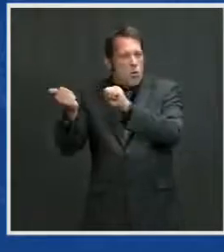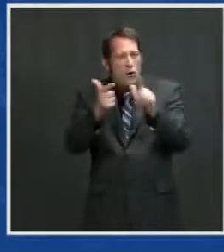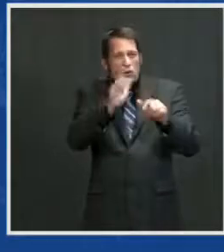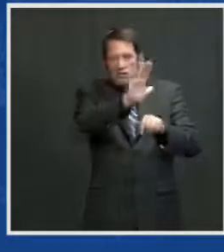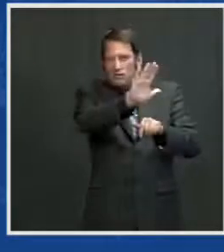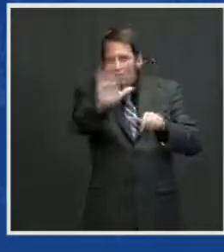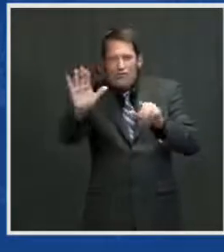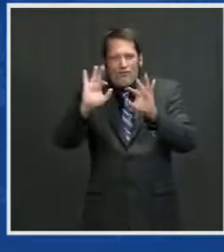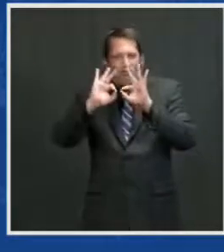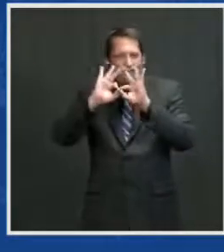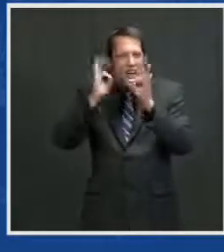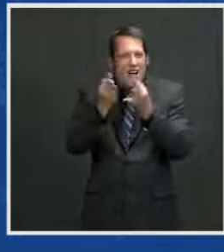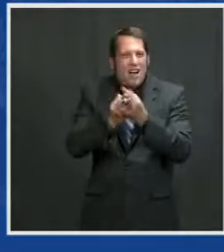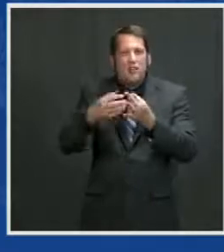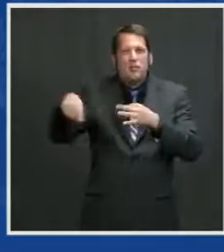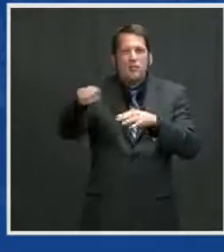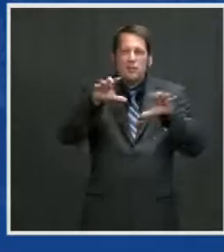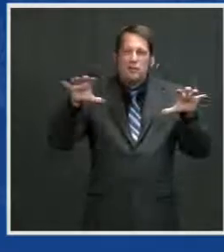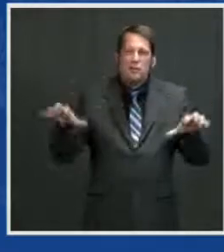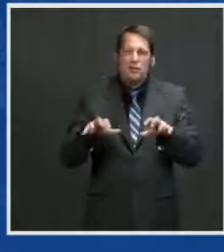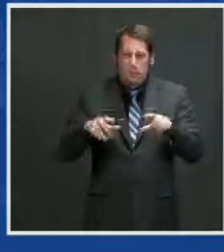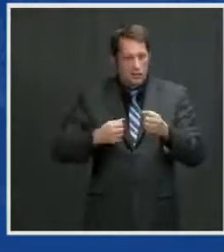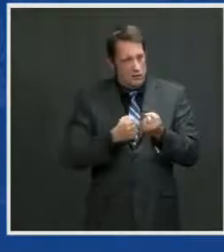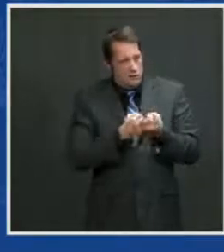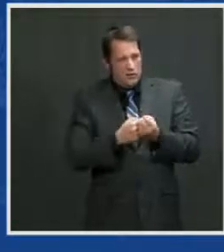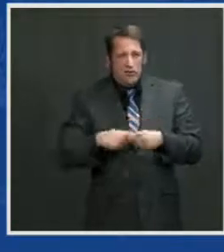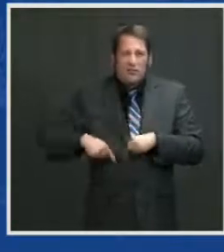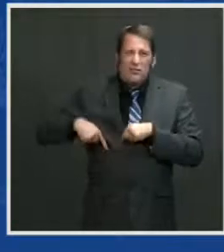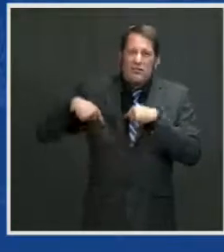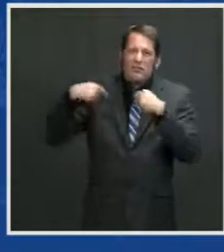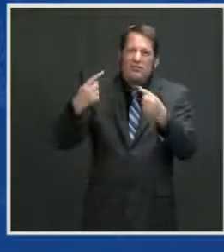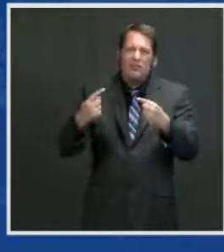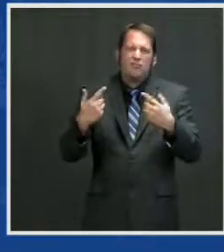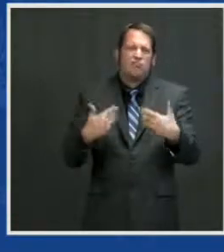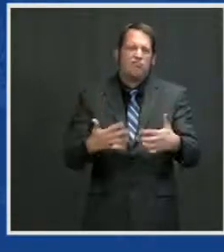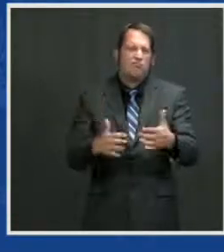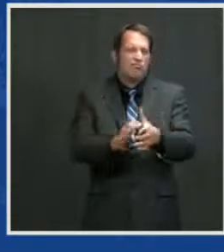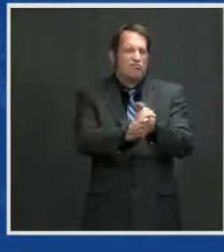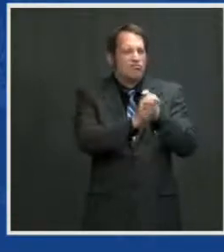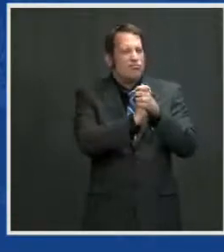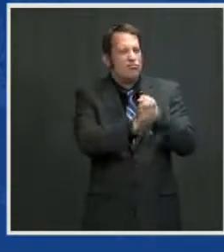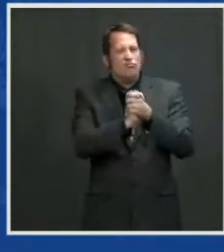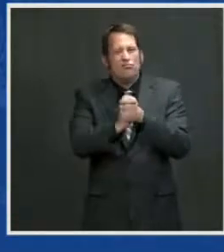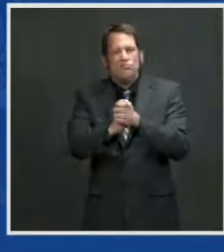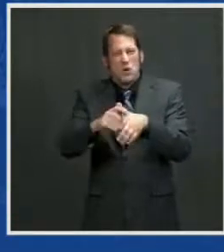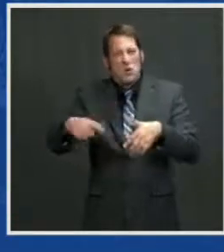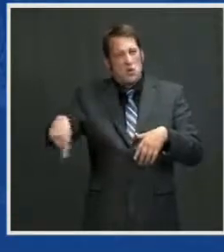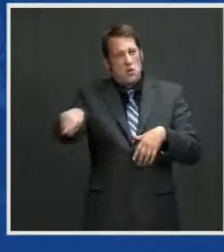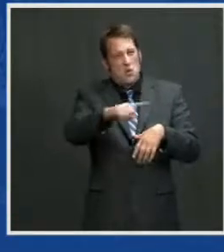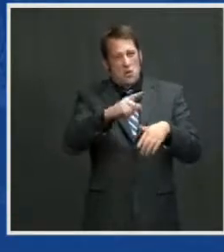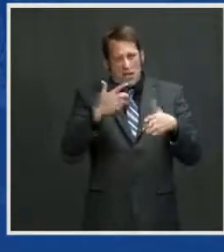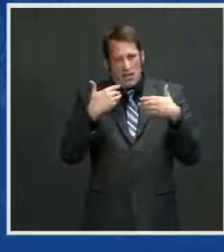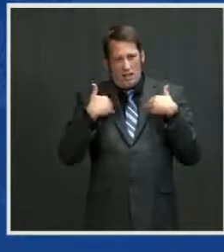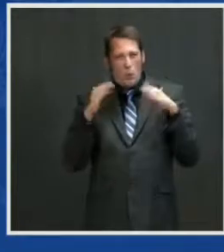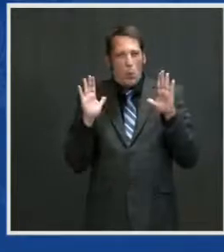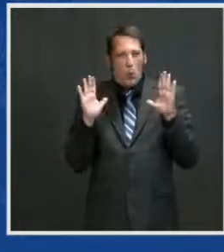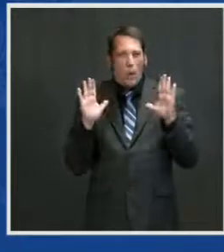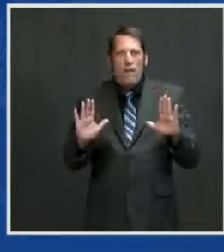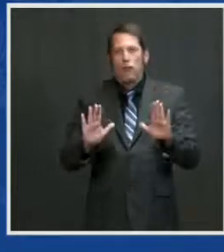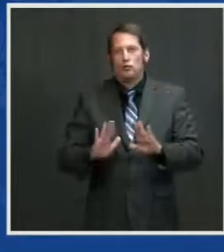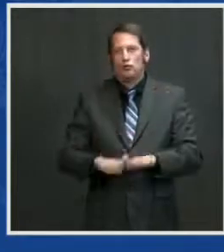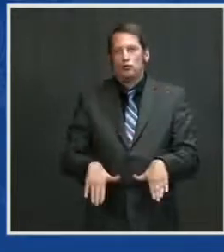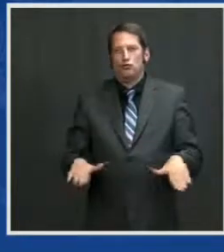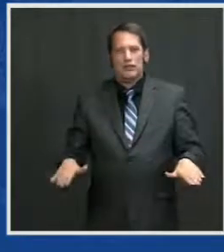sacrifices they've made. And congratulations to having just a wonderful child. There's an awful lot of history at this base.